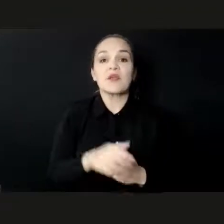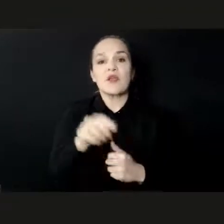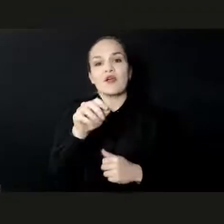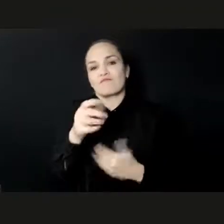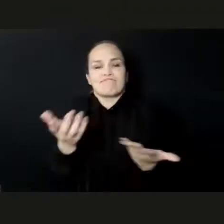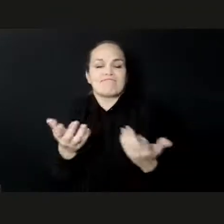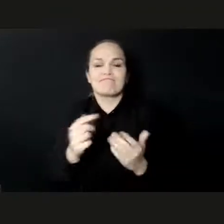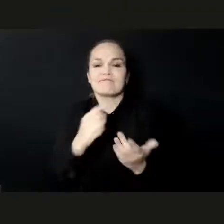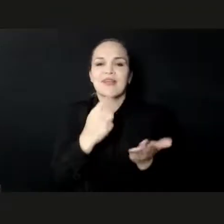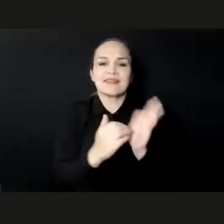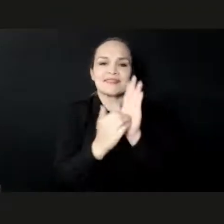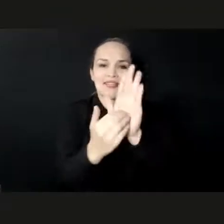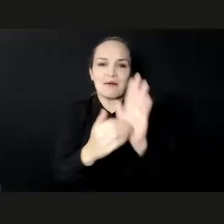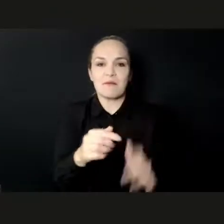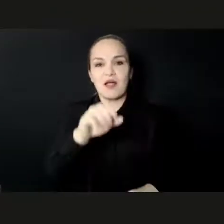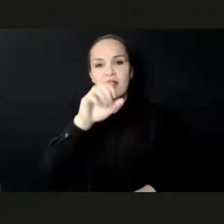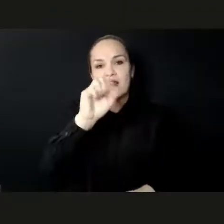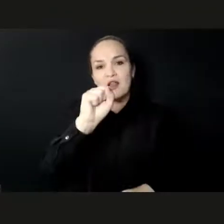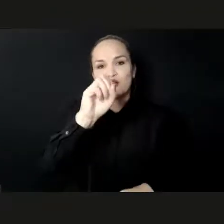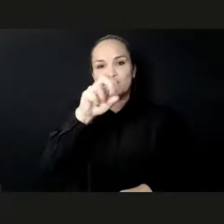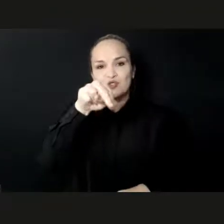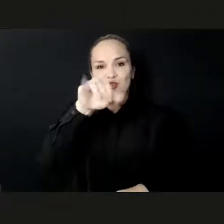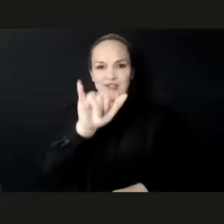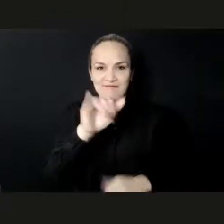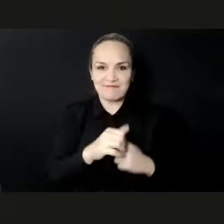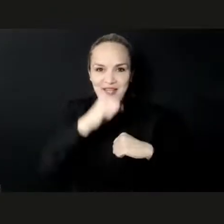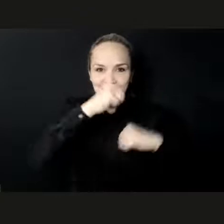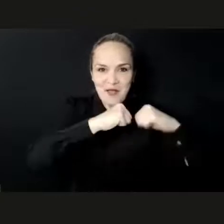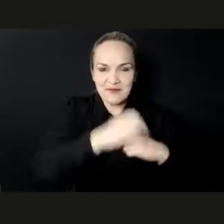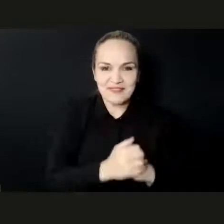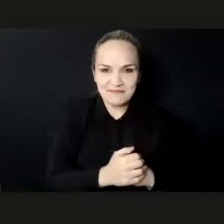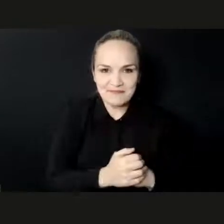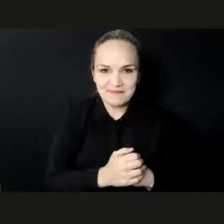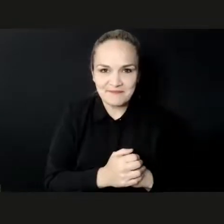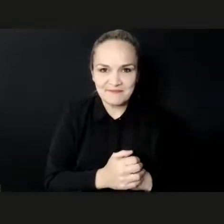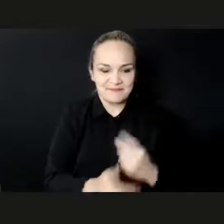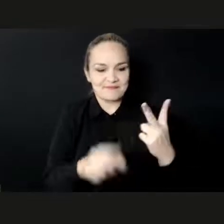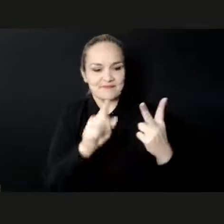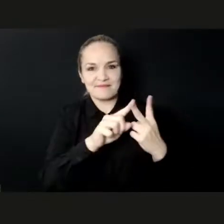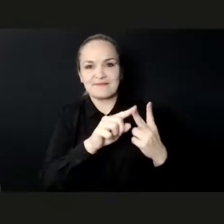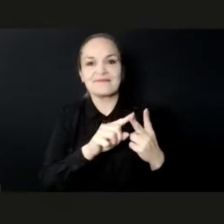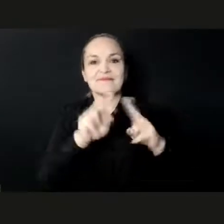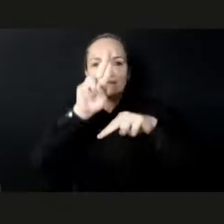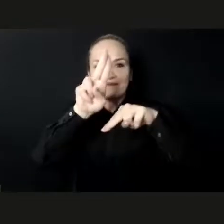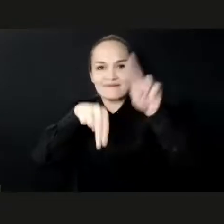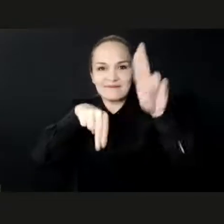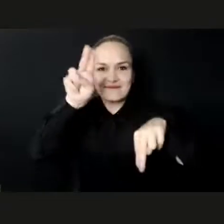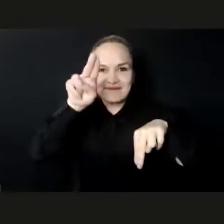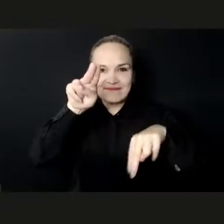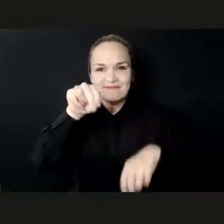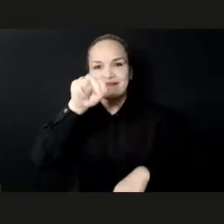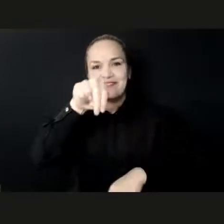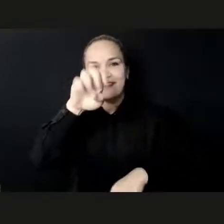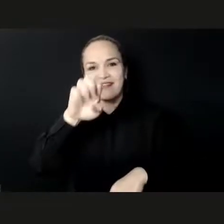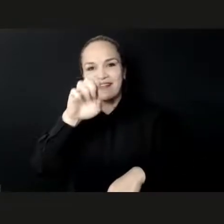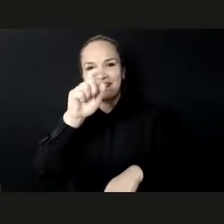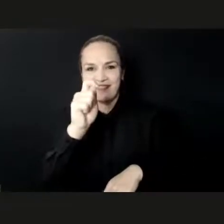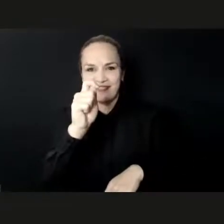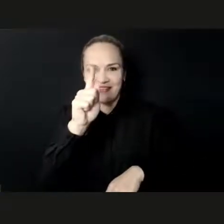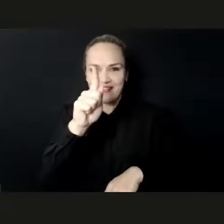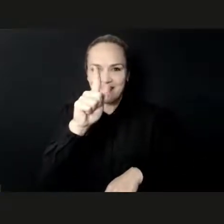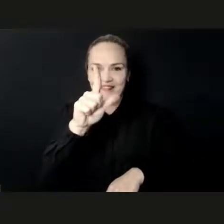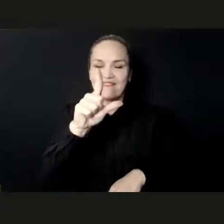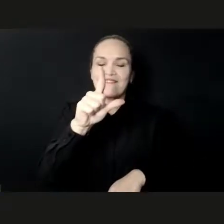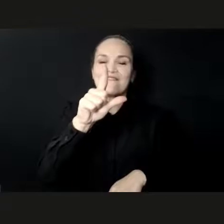Luckily, there are increasingly more films from Africa that are shared worldwide. So we have platforms